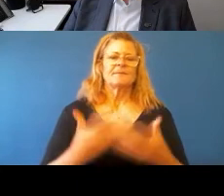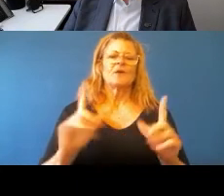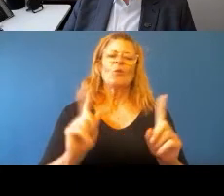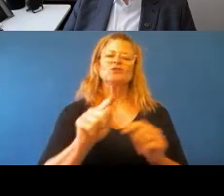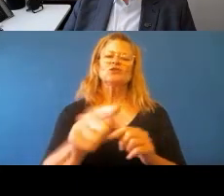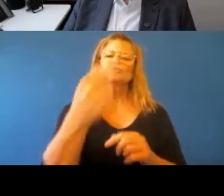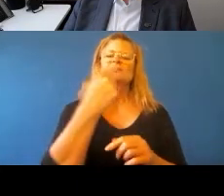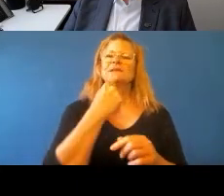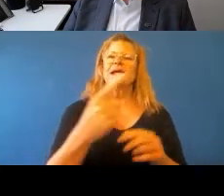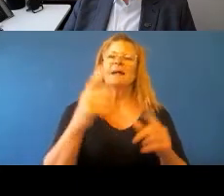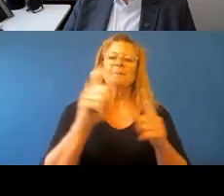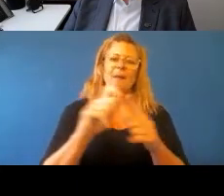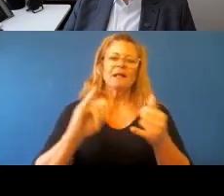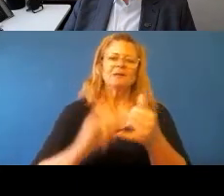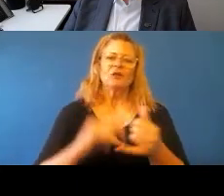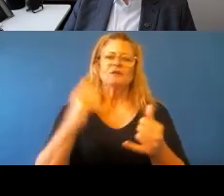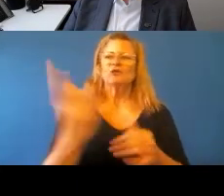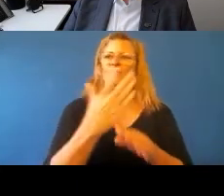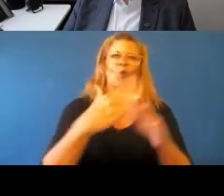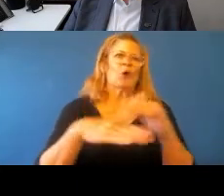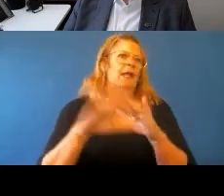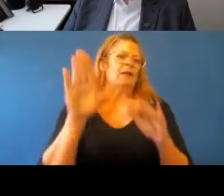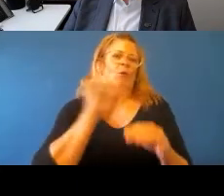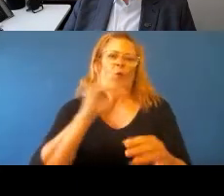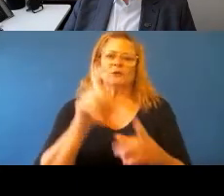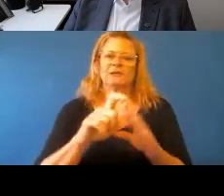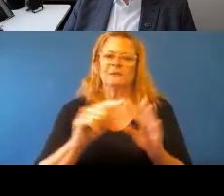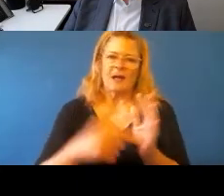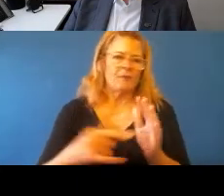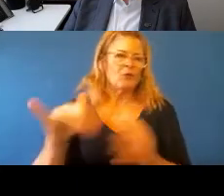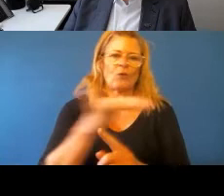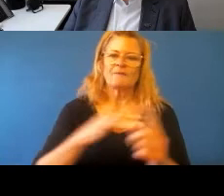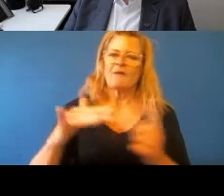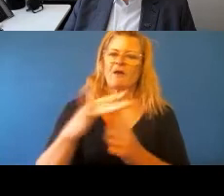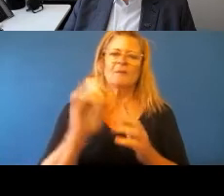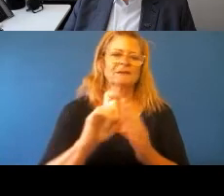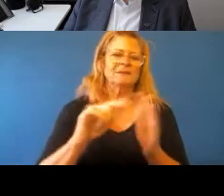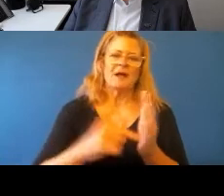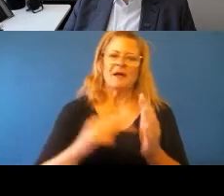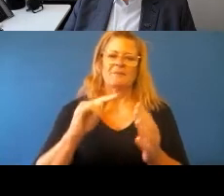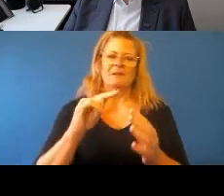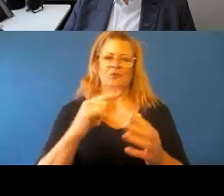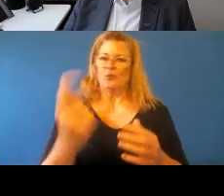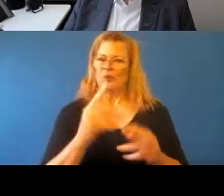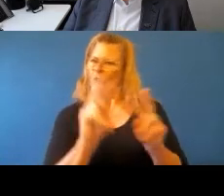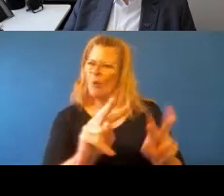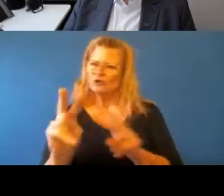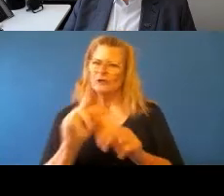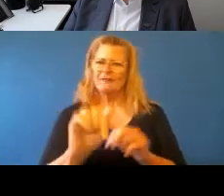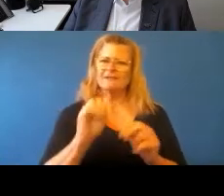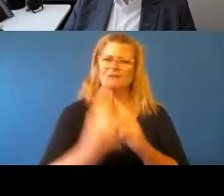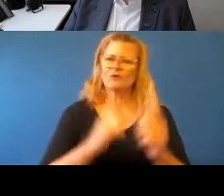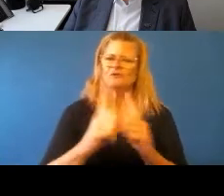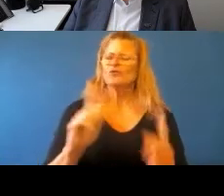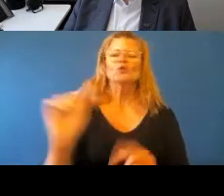servants that might work in a water department or an environment department on this call should be doing in their